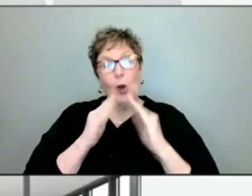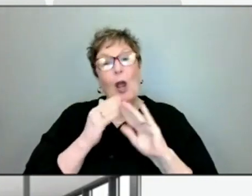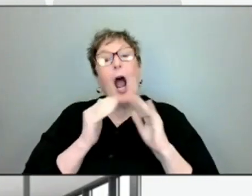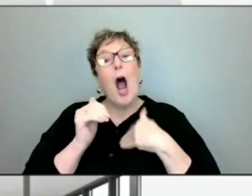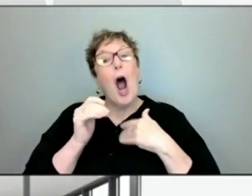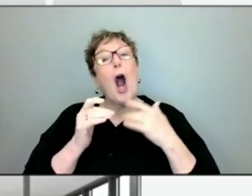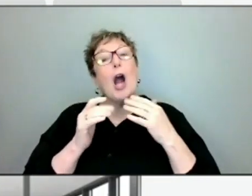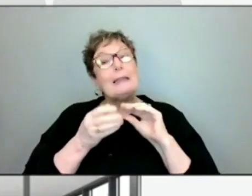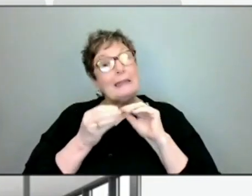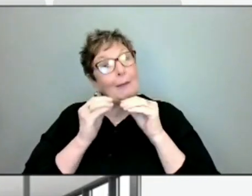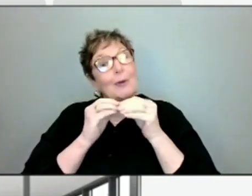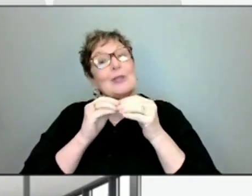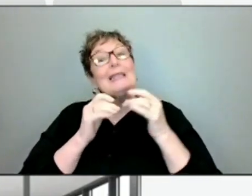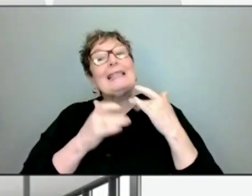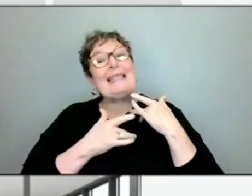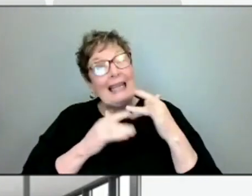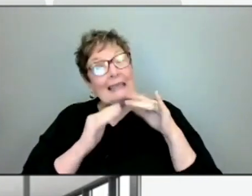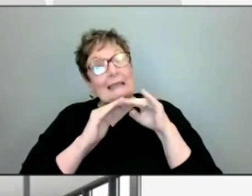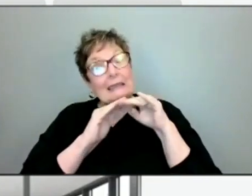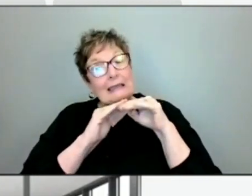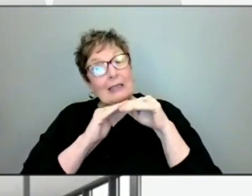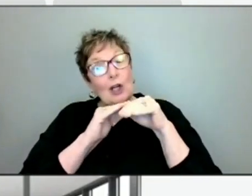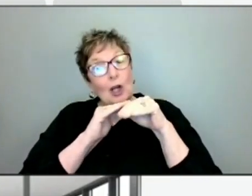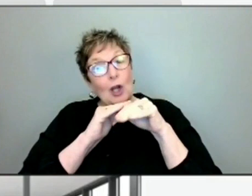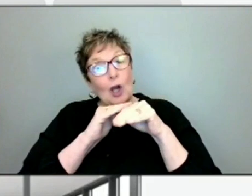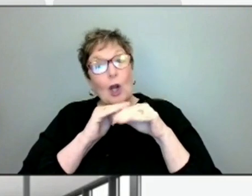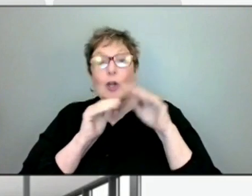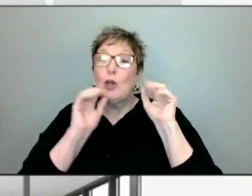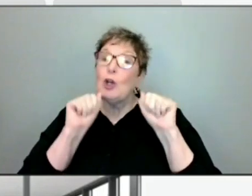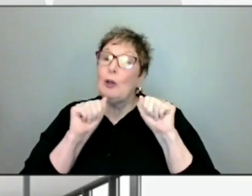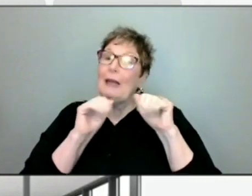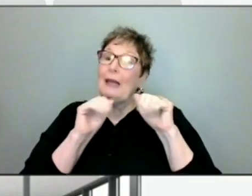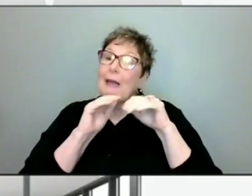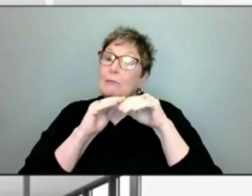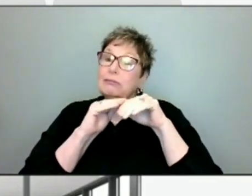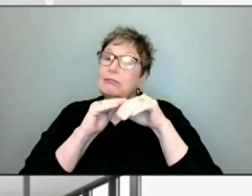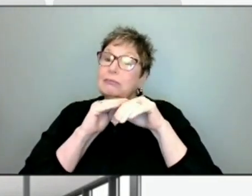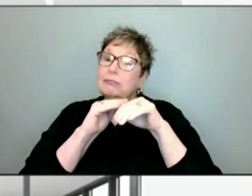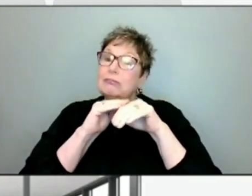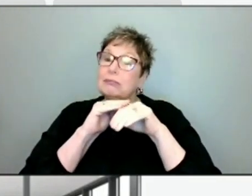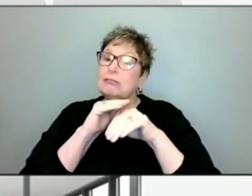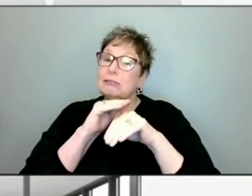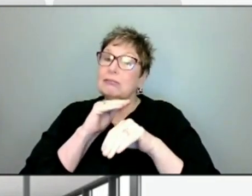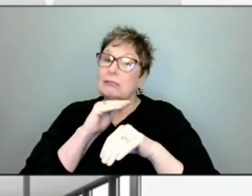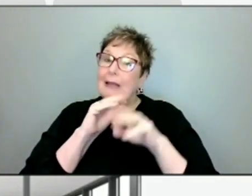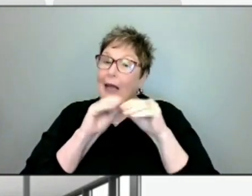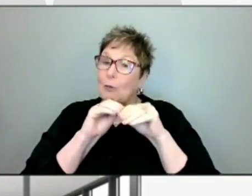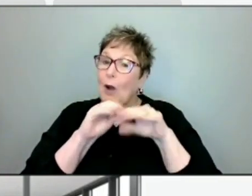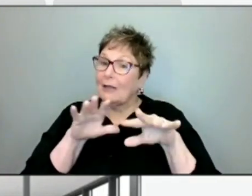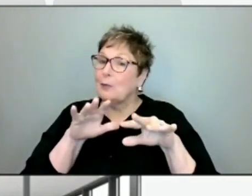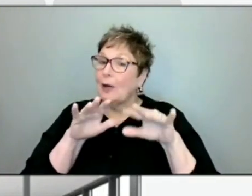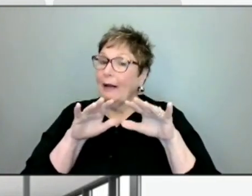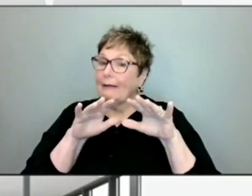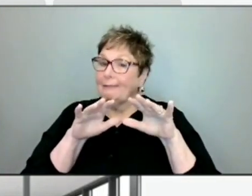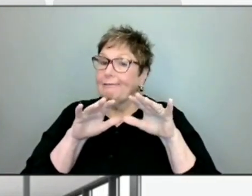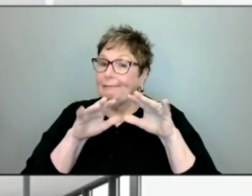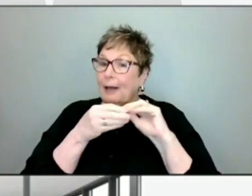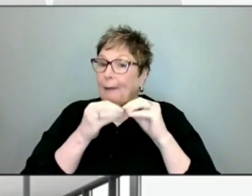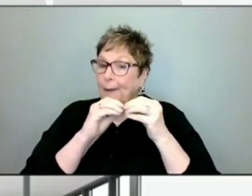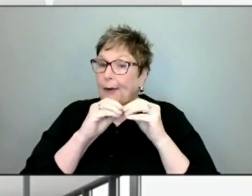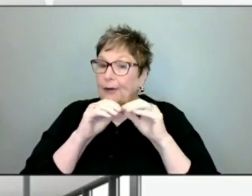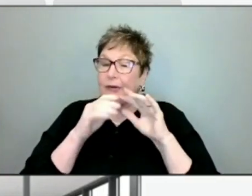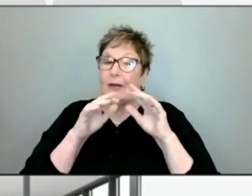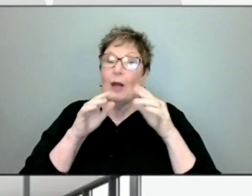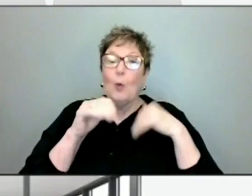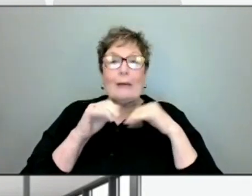trend, and it could be very soon where we drop below that widespread category. We're continuing to look at